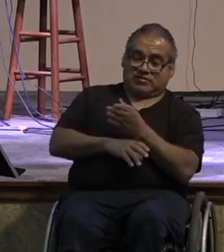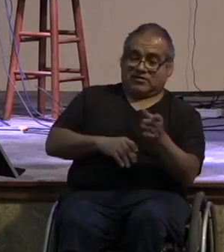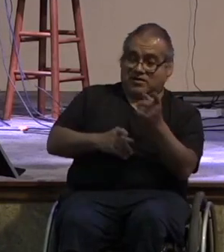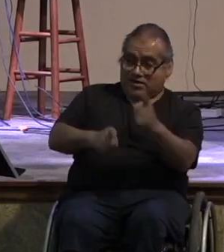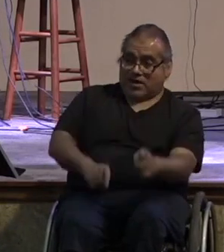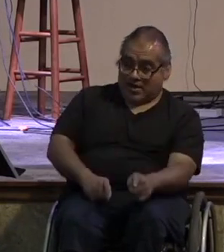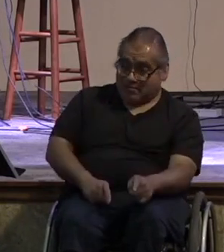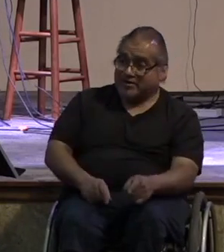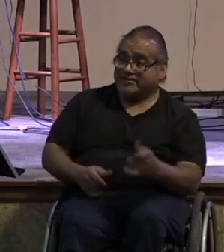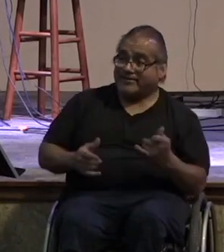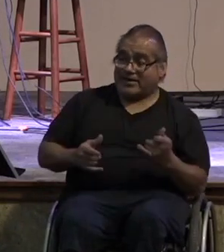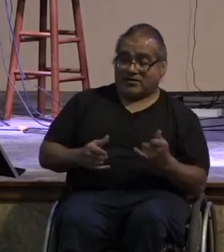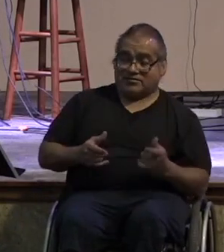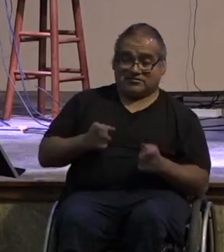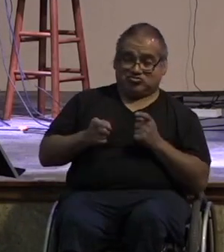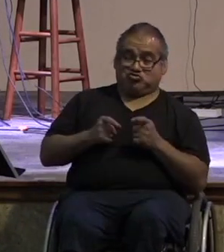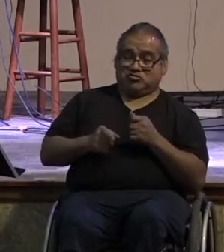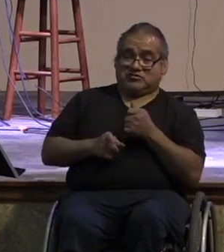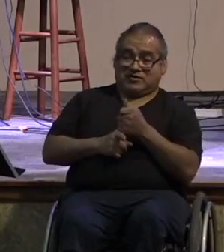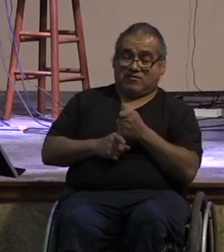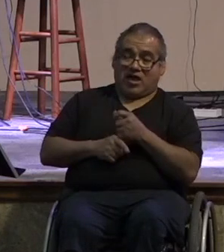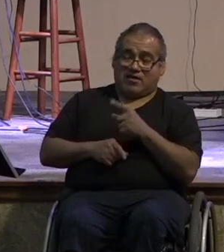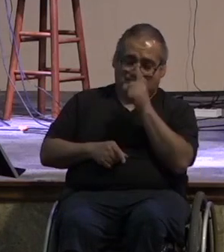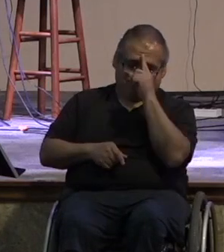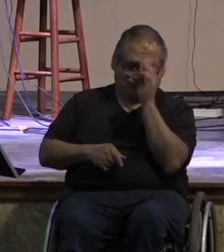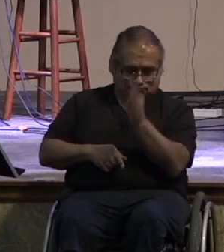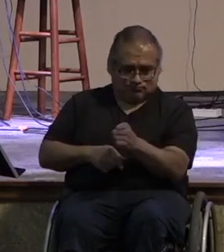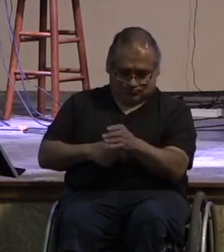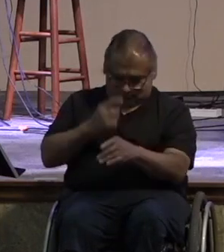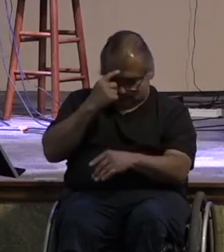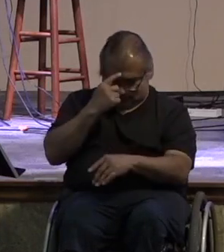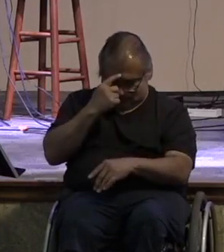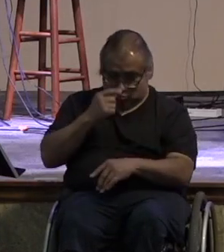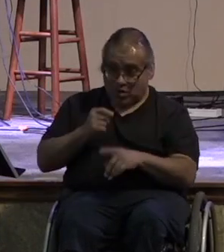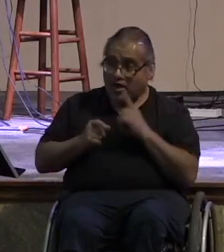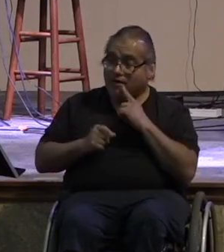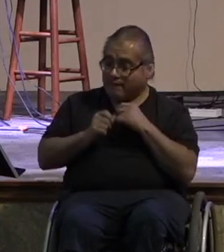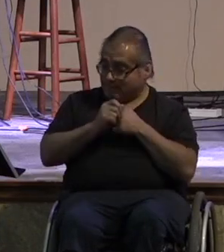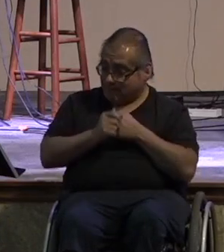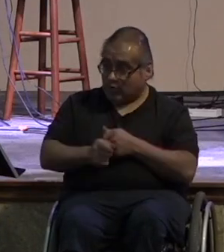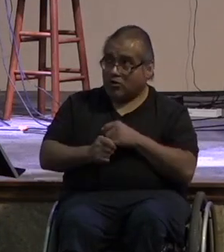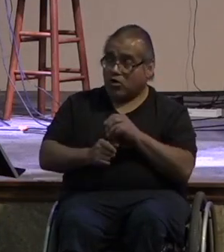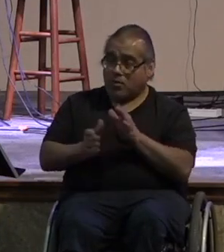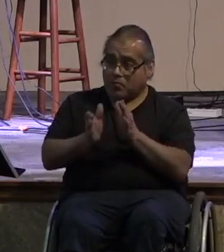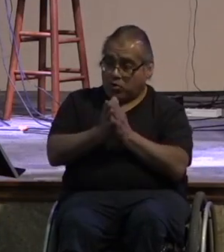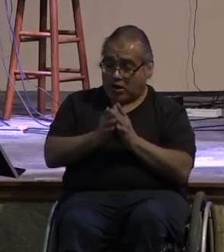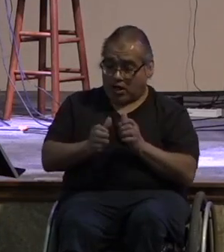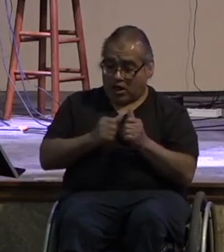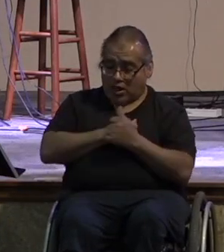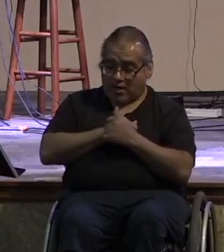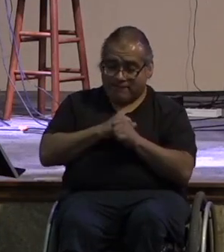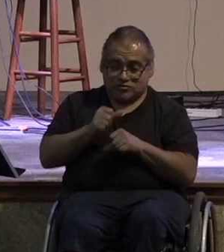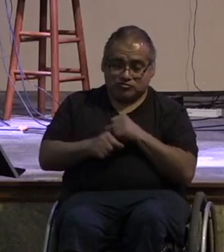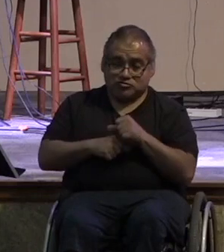therefore be self-controlled sober-minded for the sake of your prayers above all keep loving one another